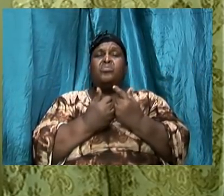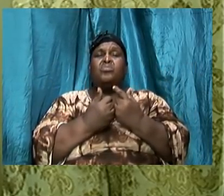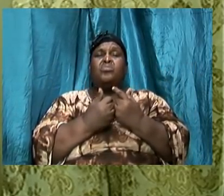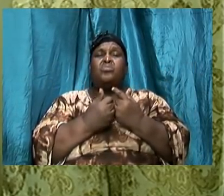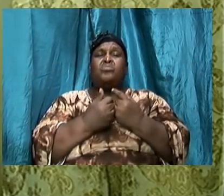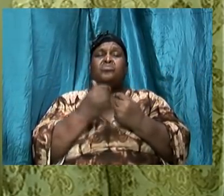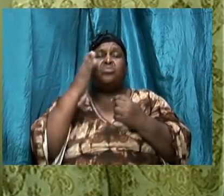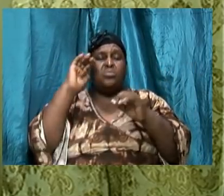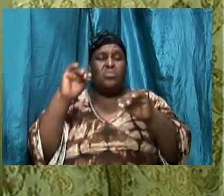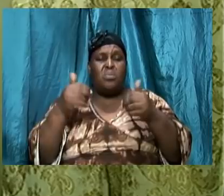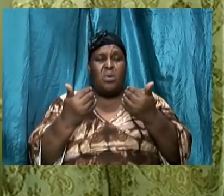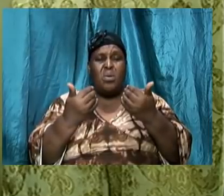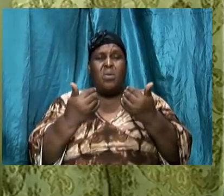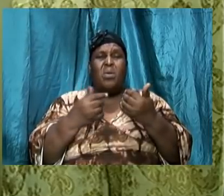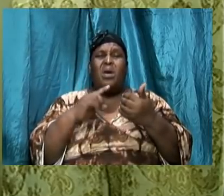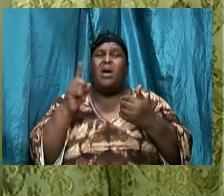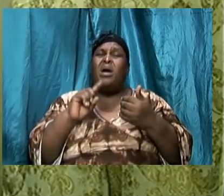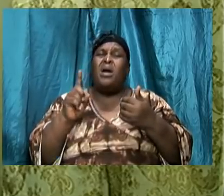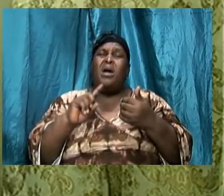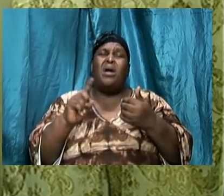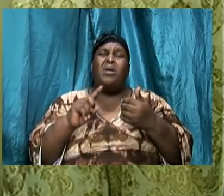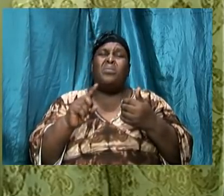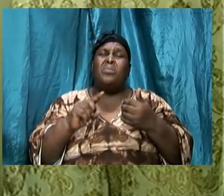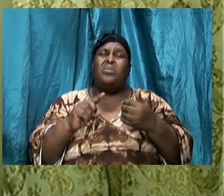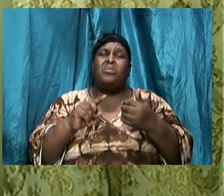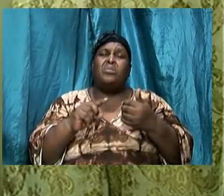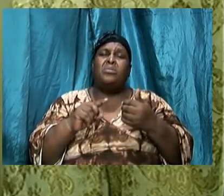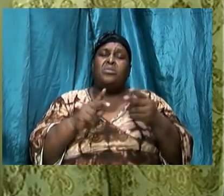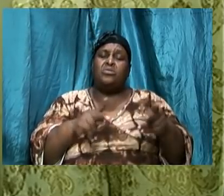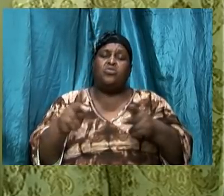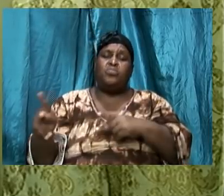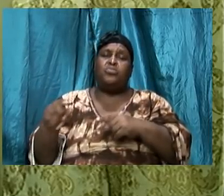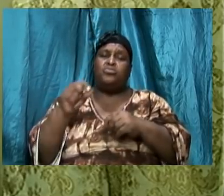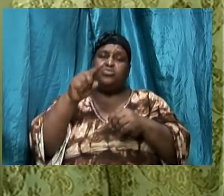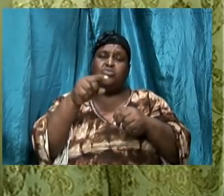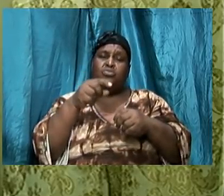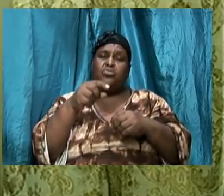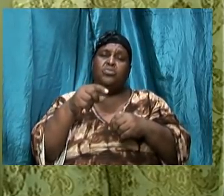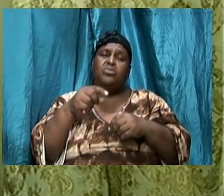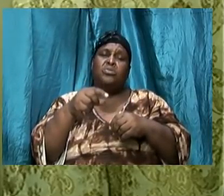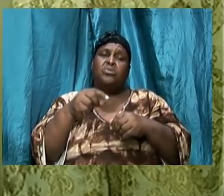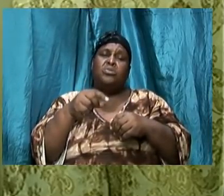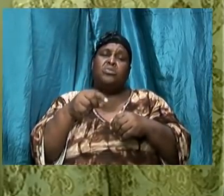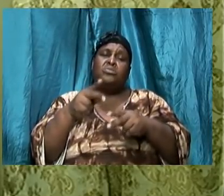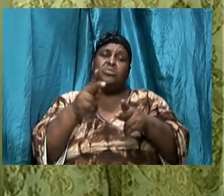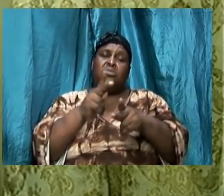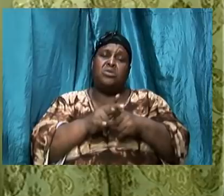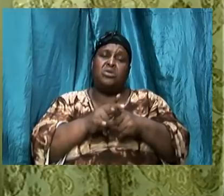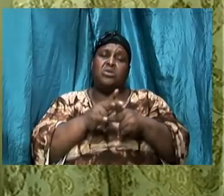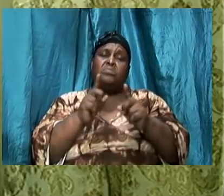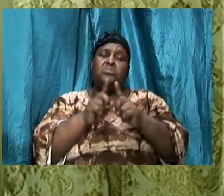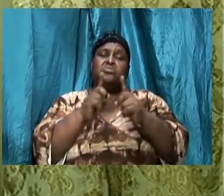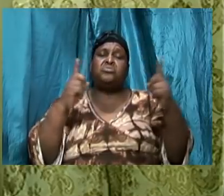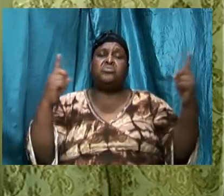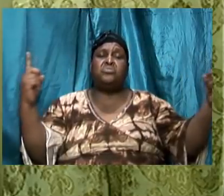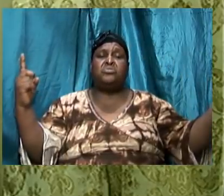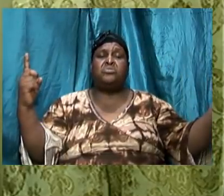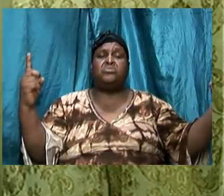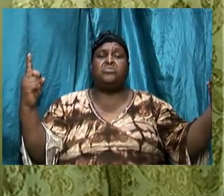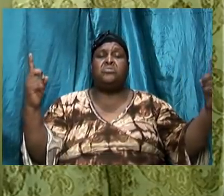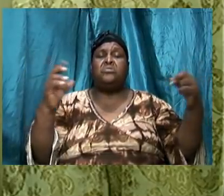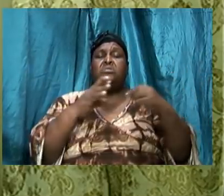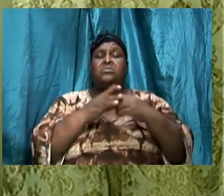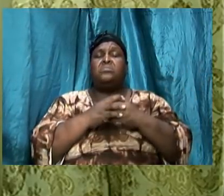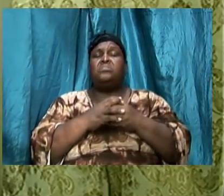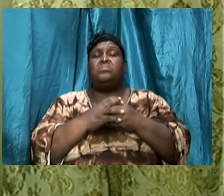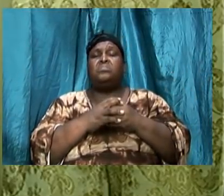and where we will house you to maintain the social distancing and also to